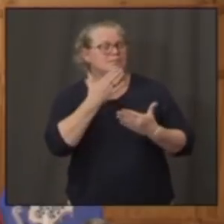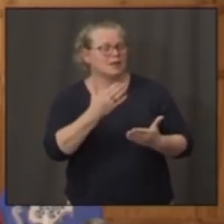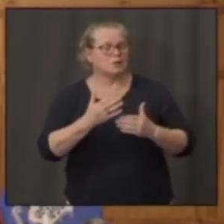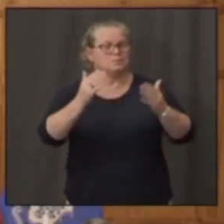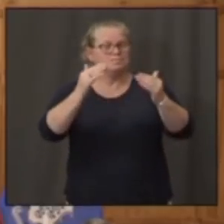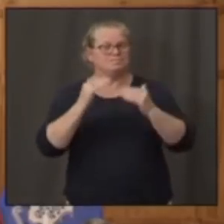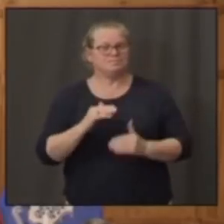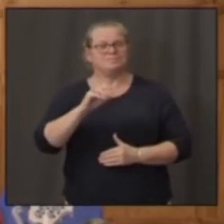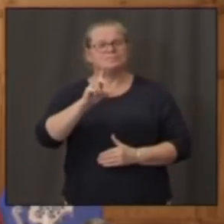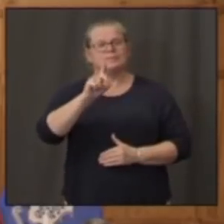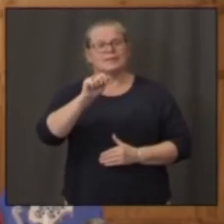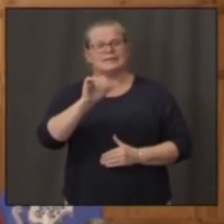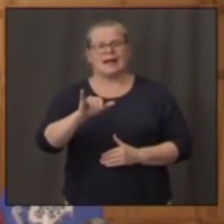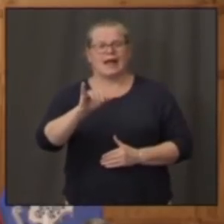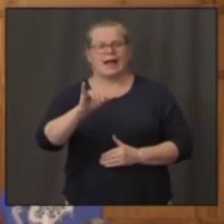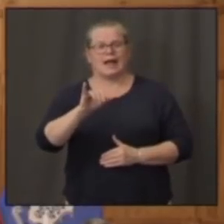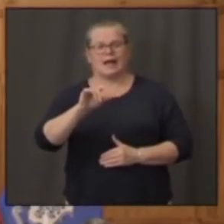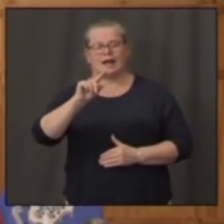The day of New London.